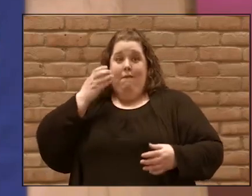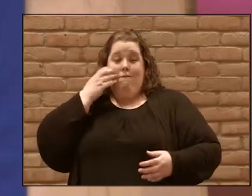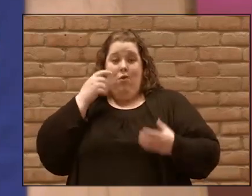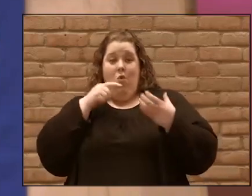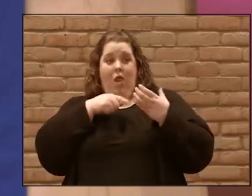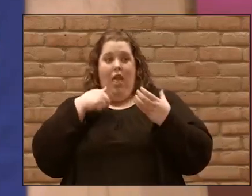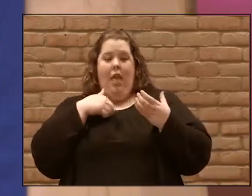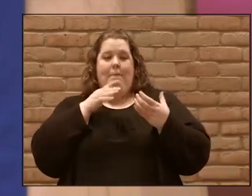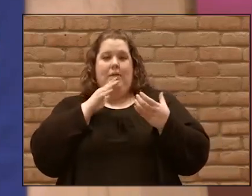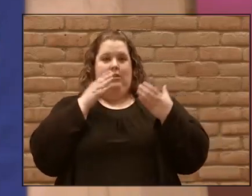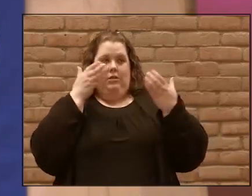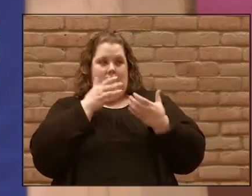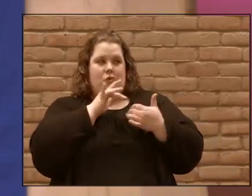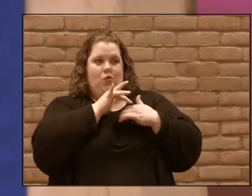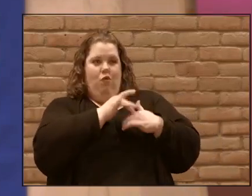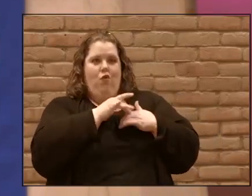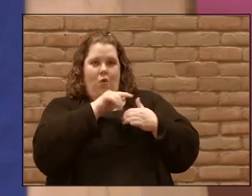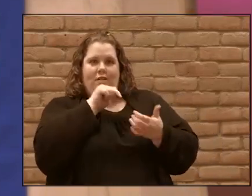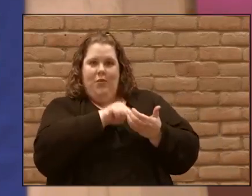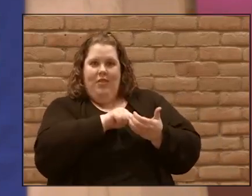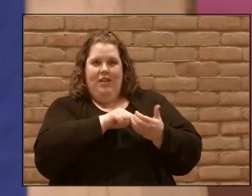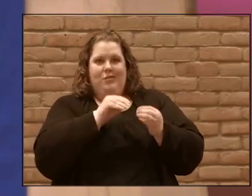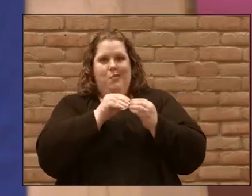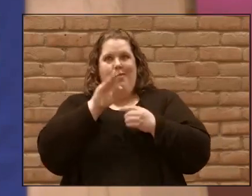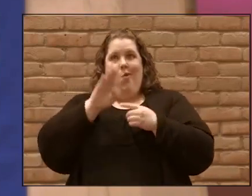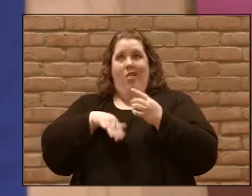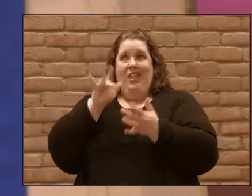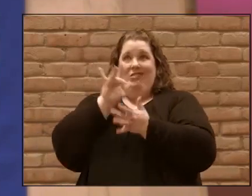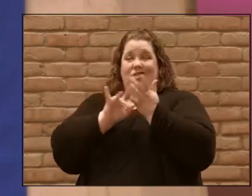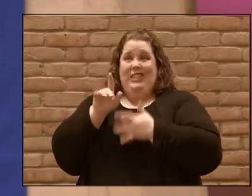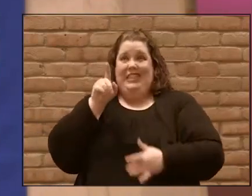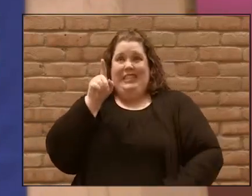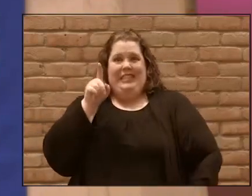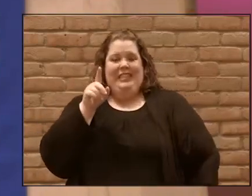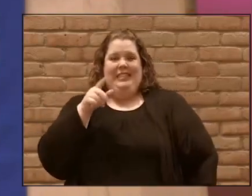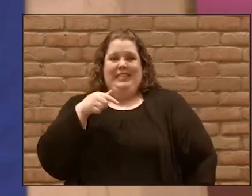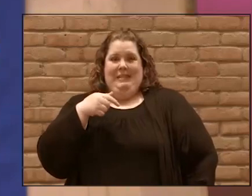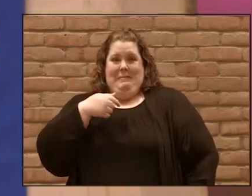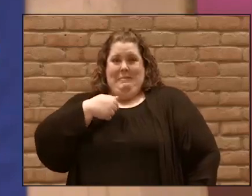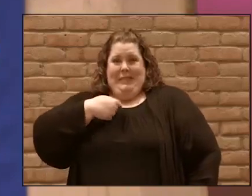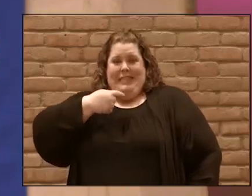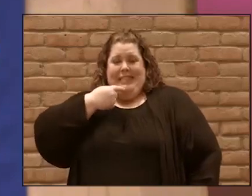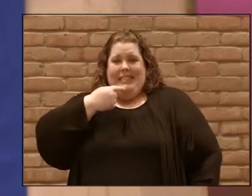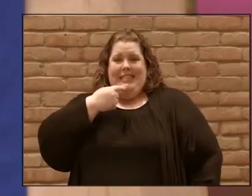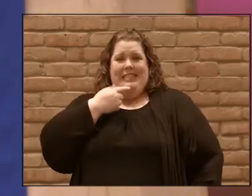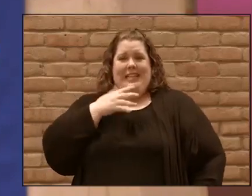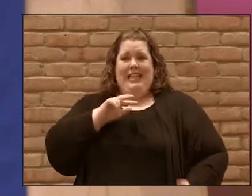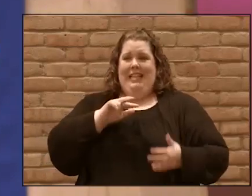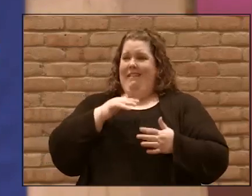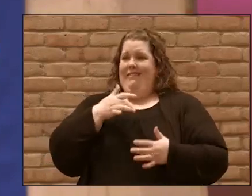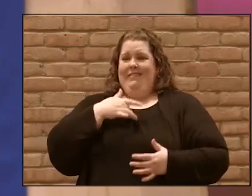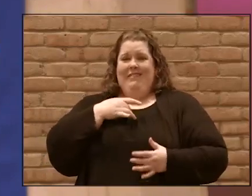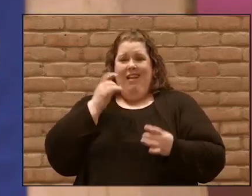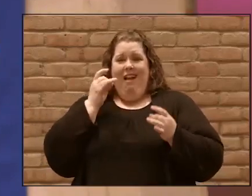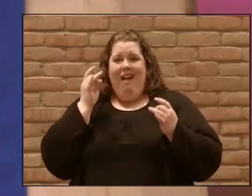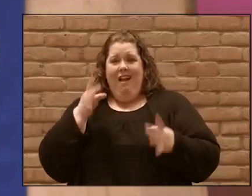than I am to Jesus. And just to say that makes me feel pretty terrible, okay?